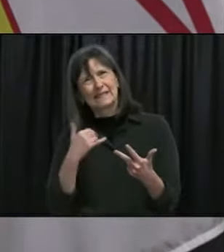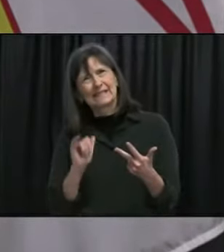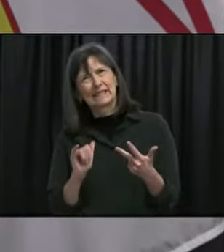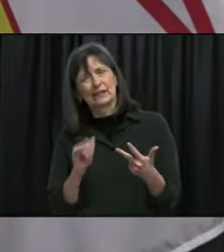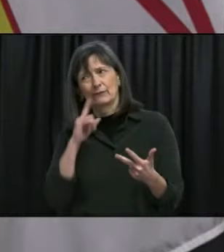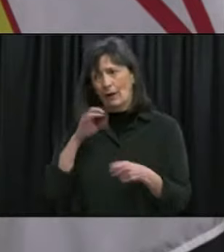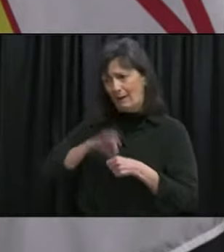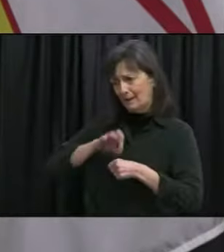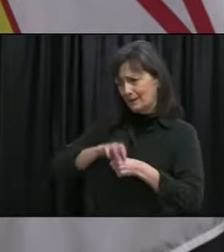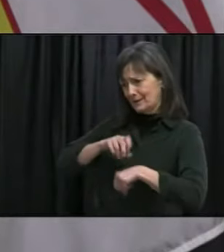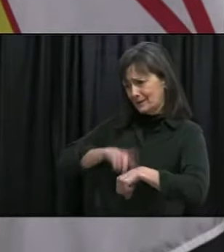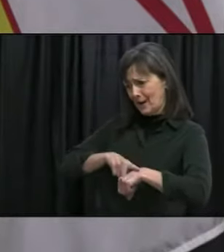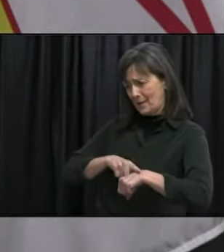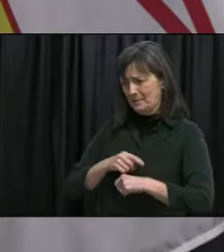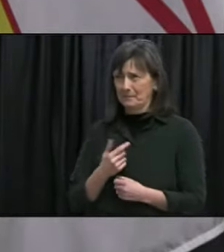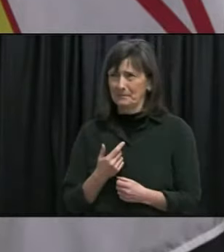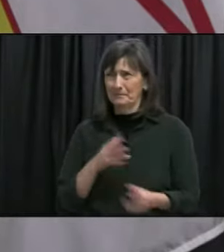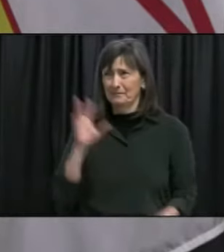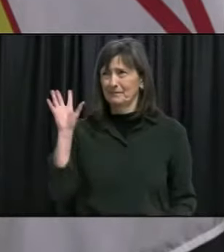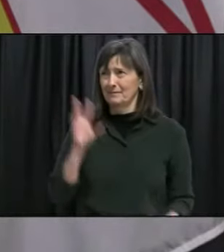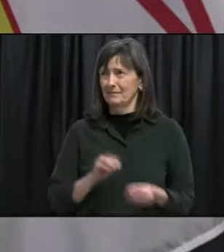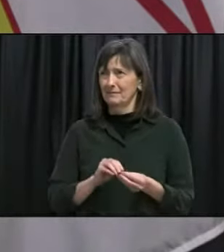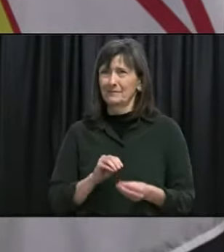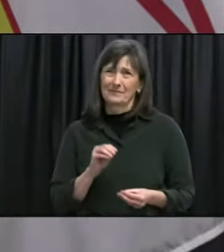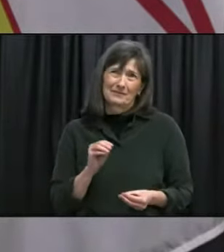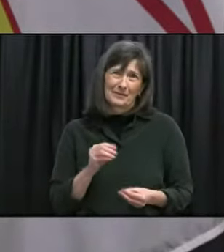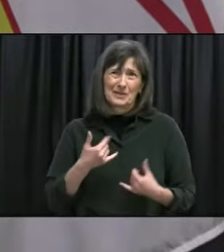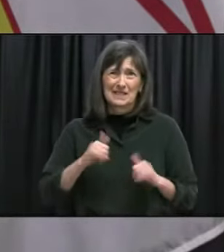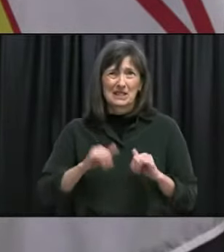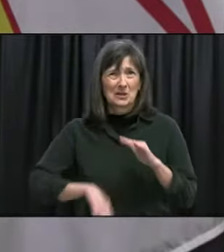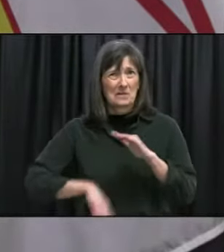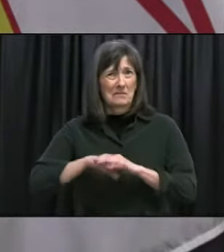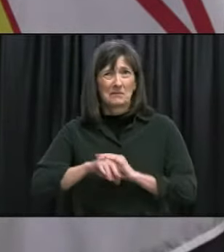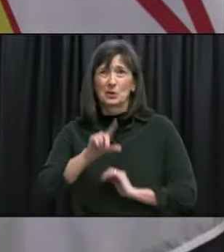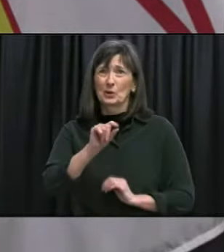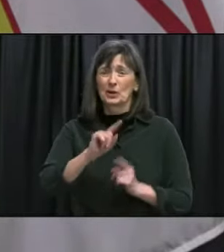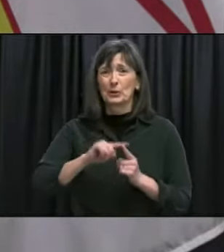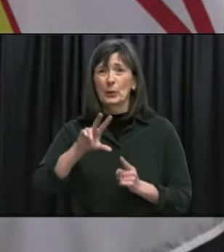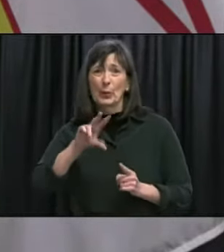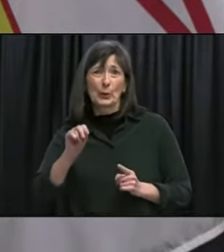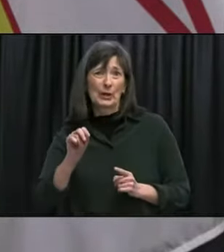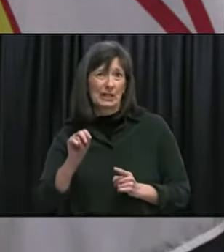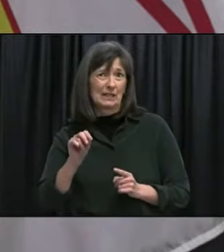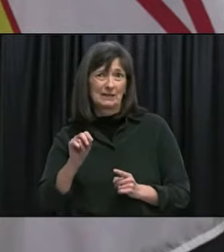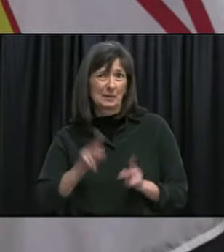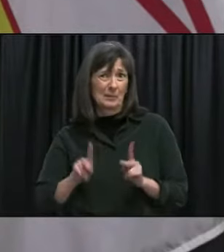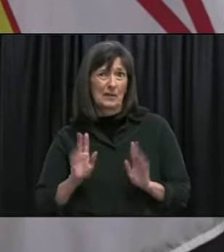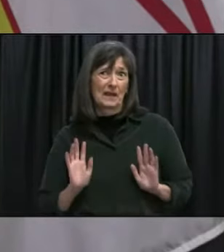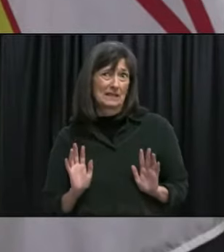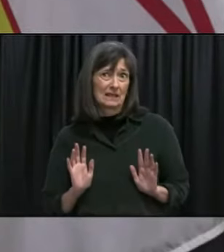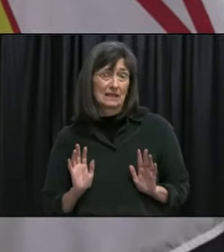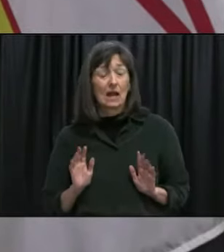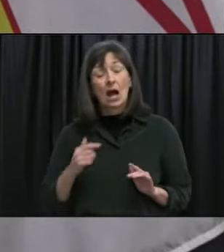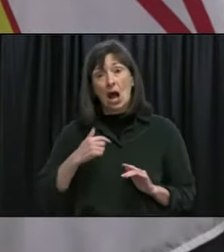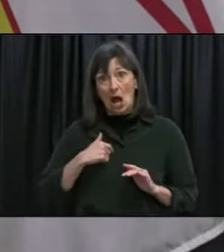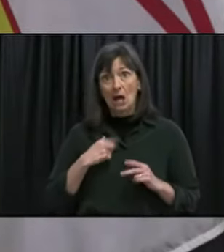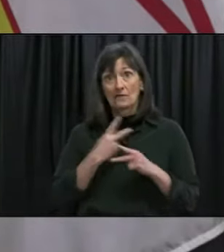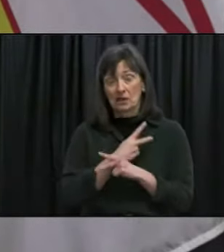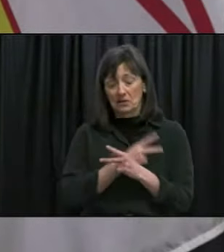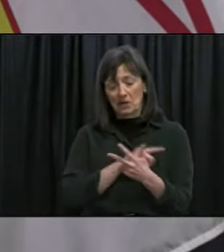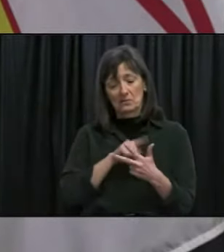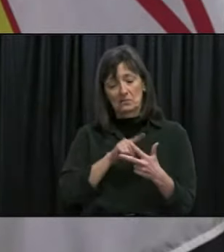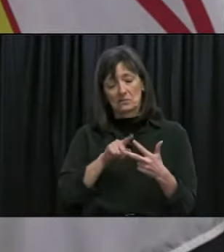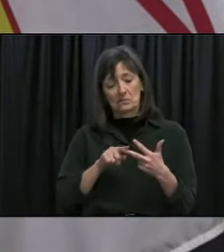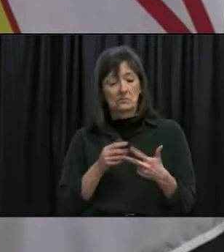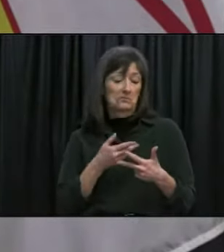election cycle you're looking at 20 to 30 cases at the most so I assign probabilities to each one of those scenarios that's how I